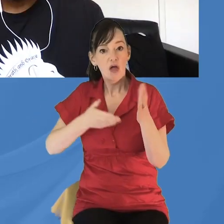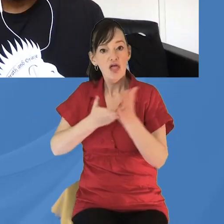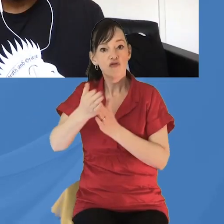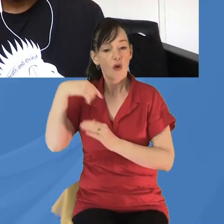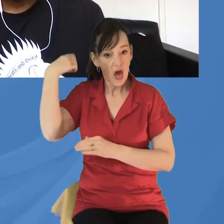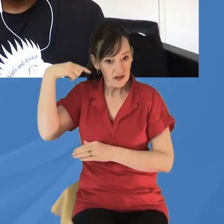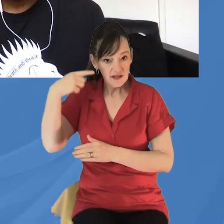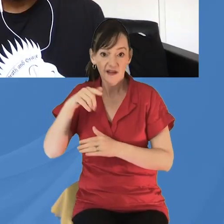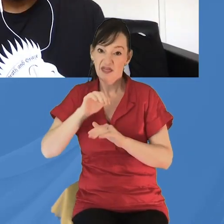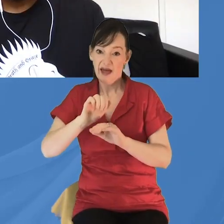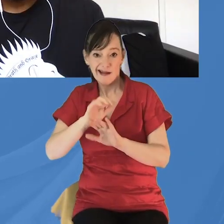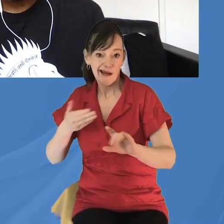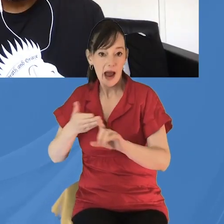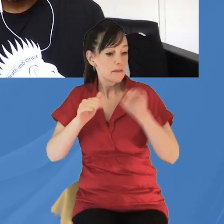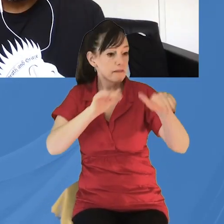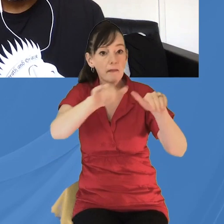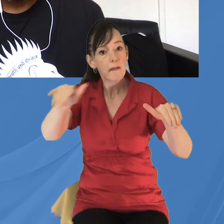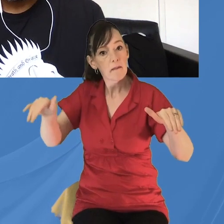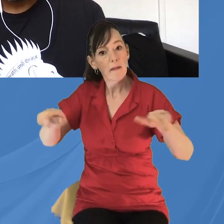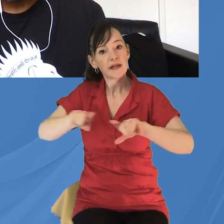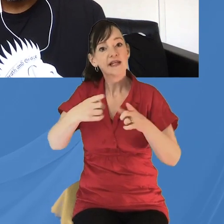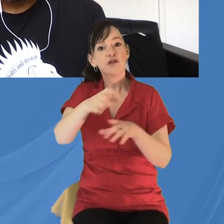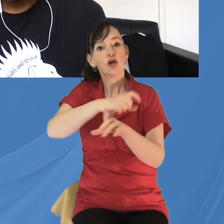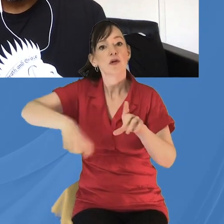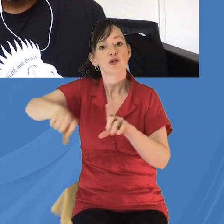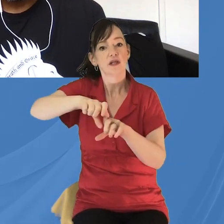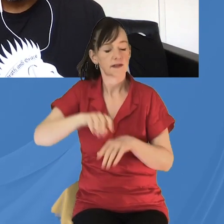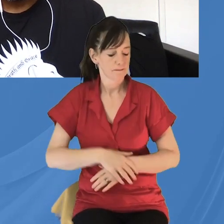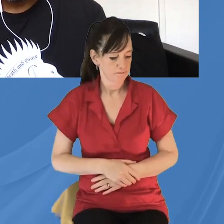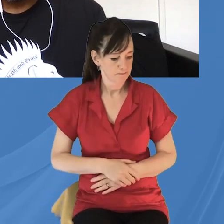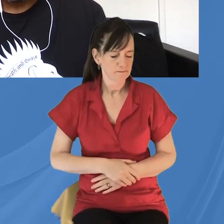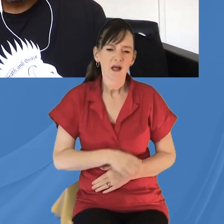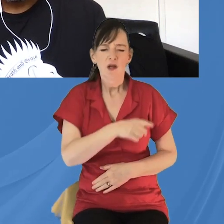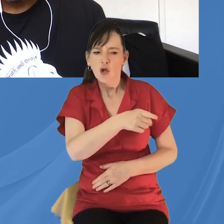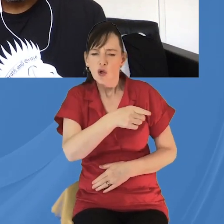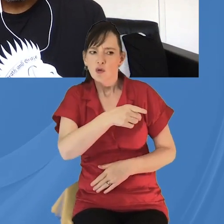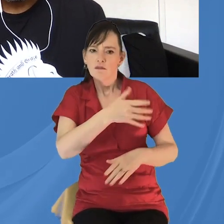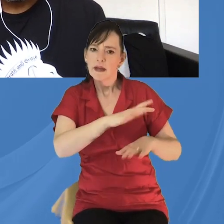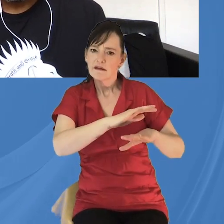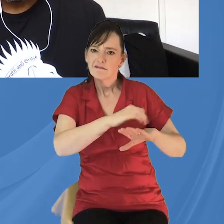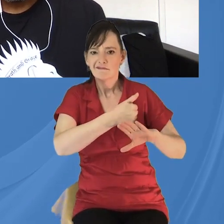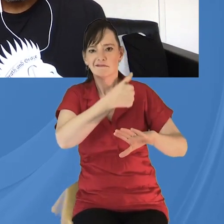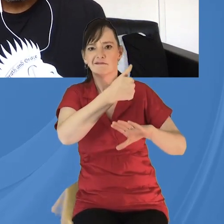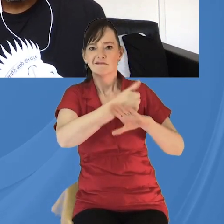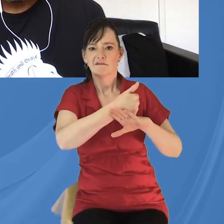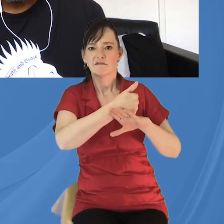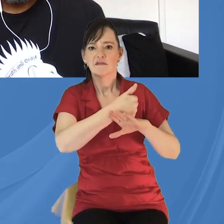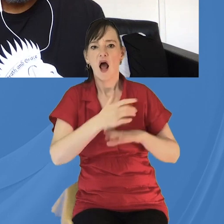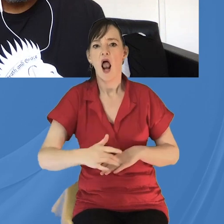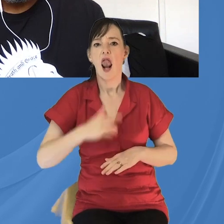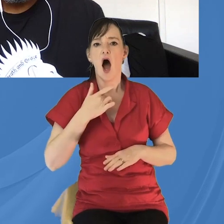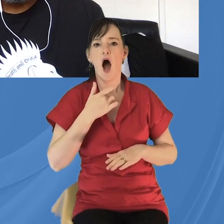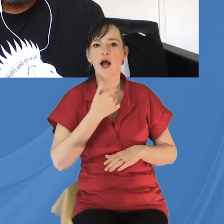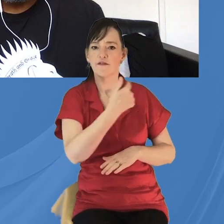Now Ephraim, you, like lots of churches, have been running live streams on a Sunday morning, which are great at one level, but they don't really